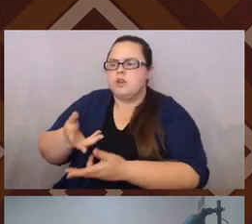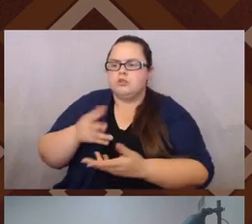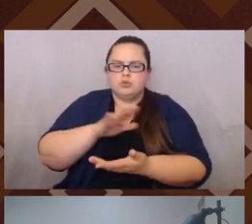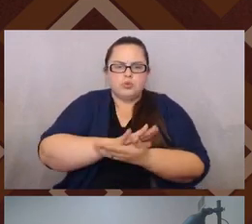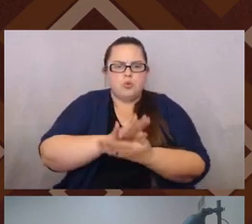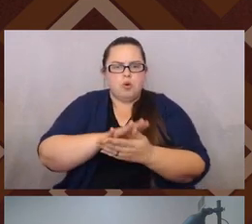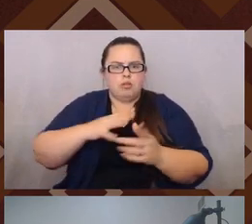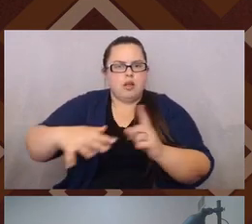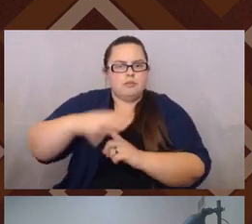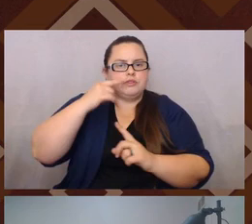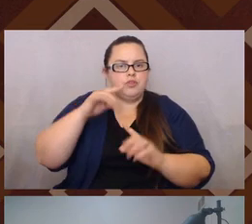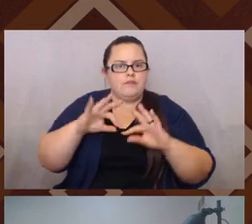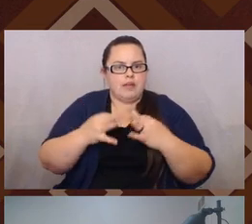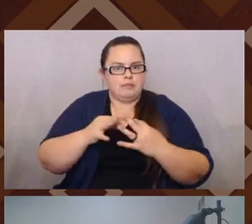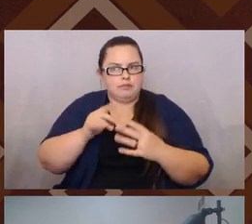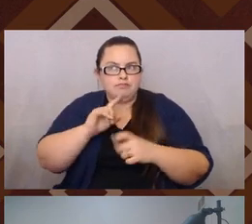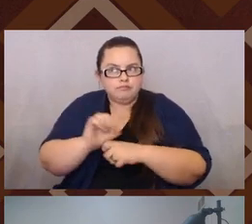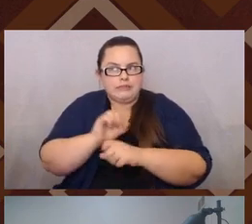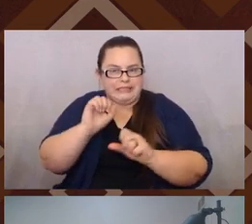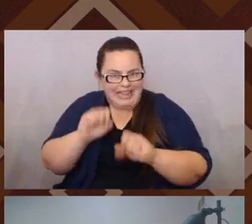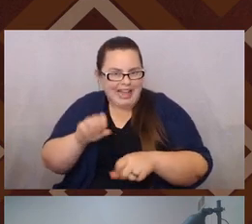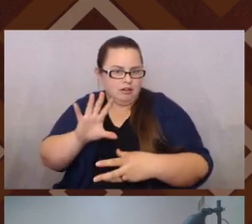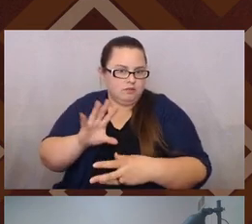involved? Right. Um,